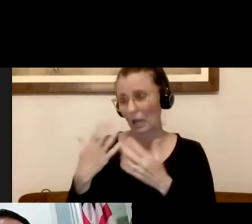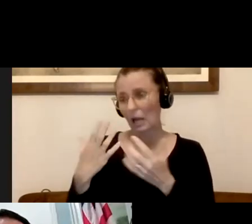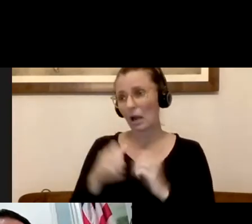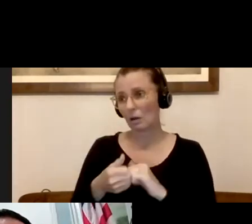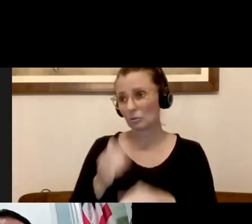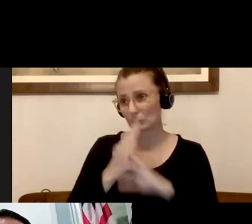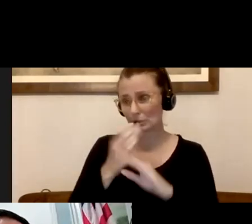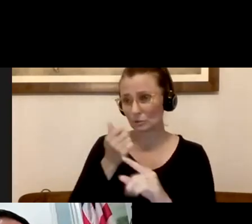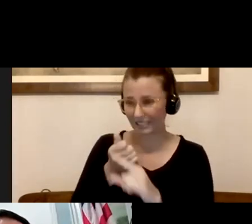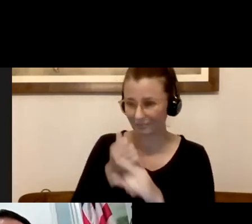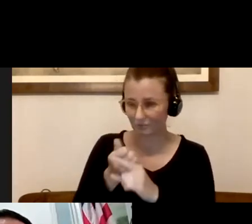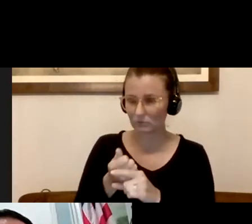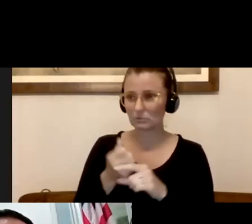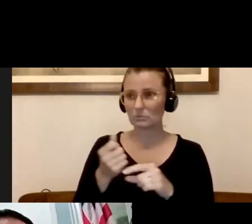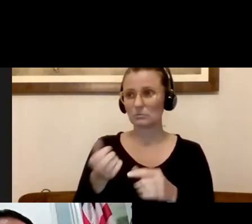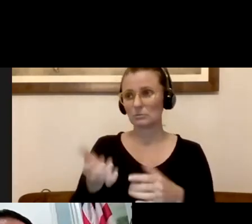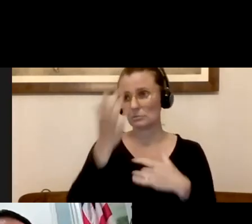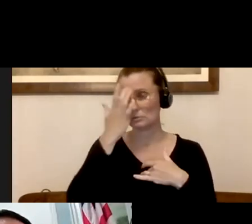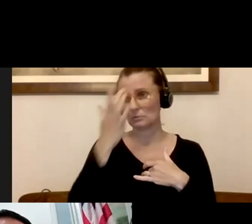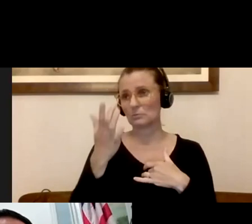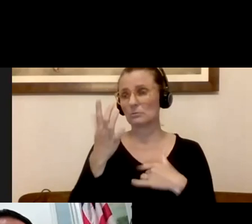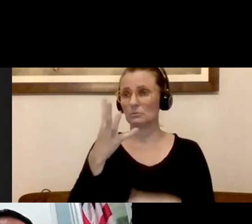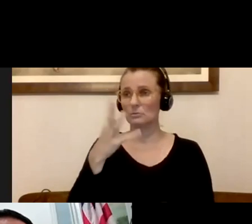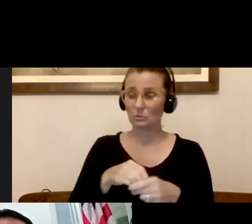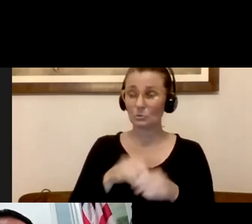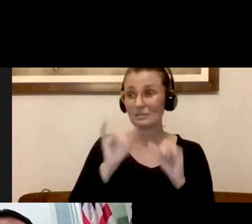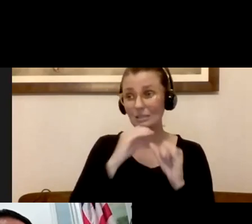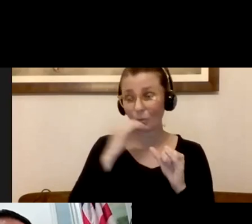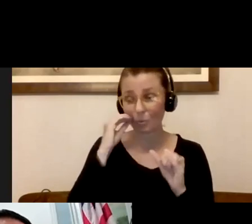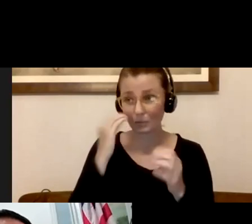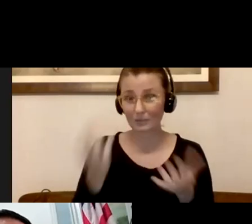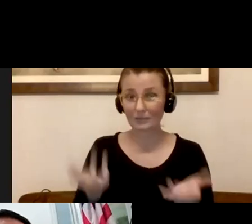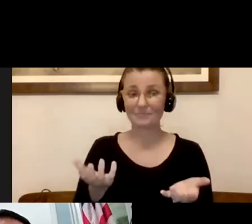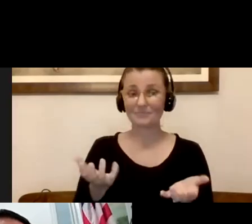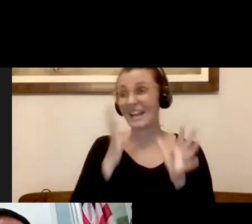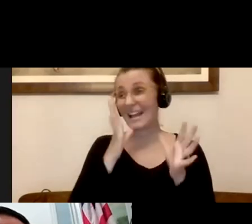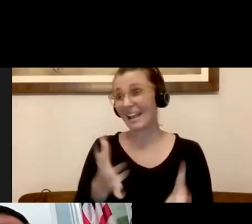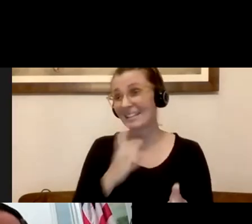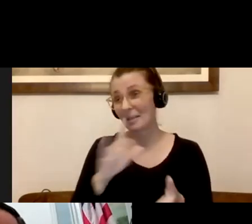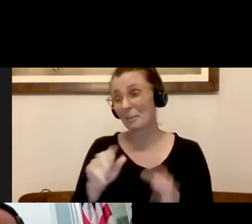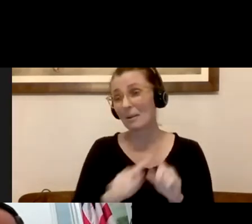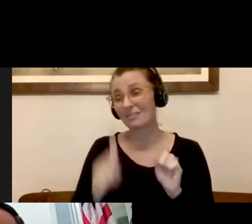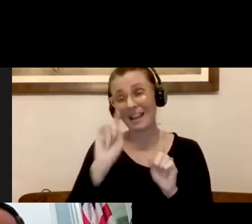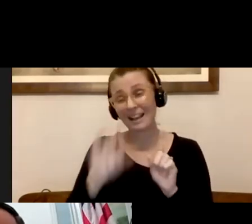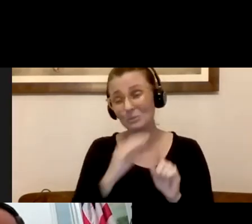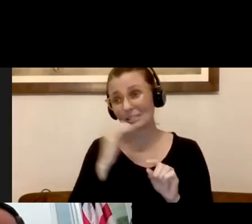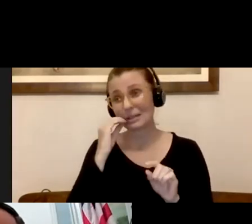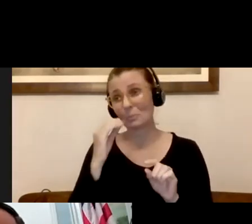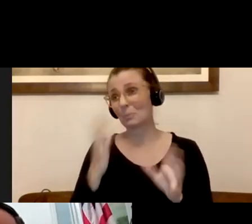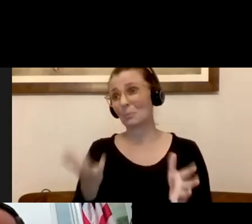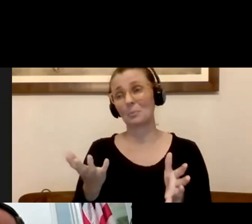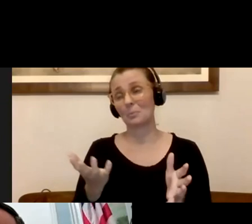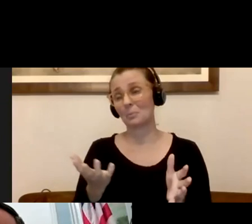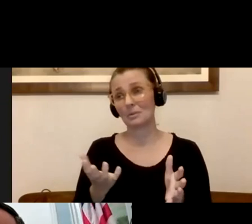getting the virus into you? And that includes staying at home. And I hate to say that a lot of times, but we need to do that right now. We still have a stay at home